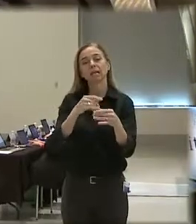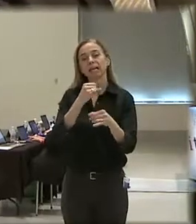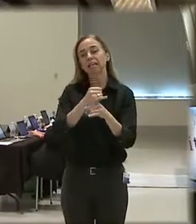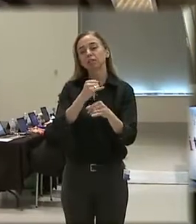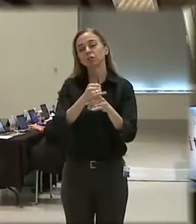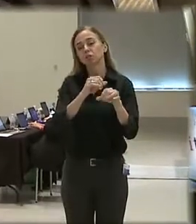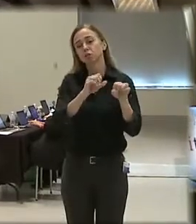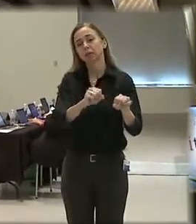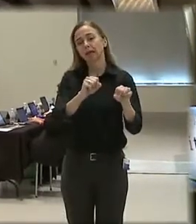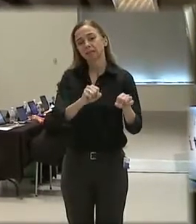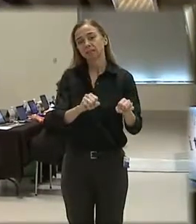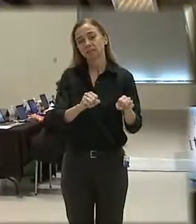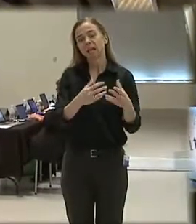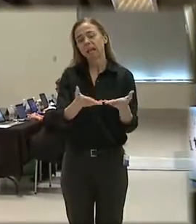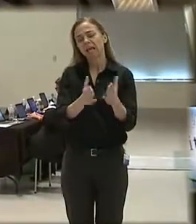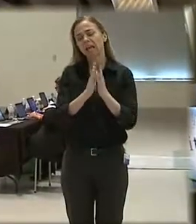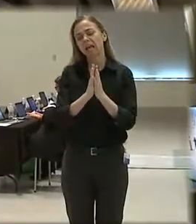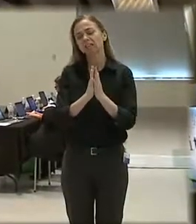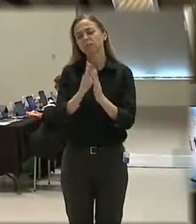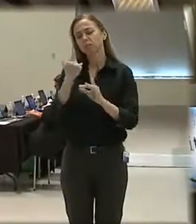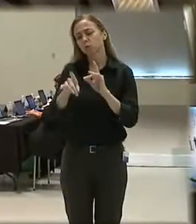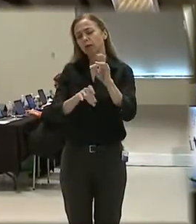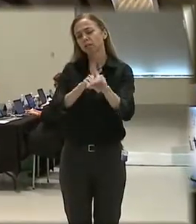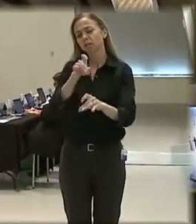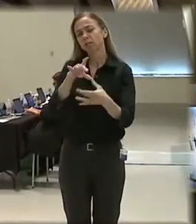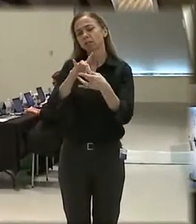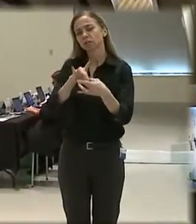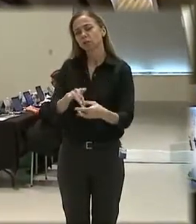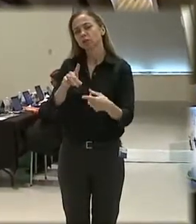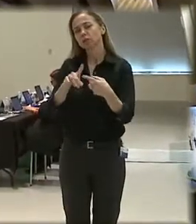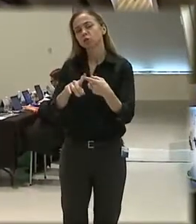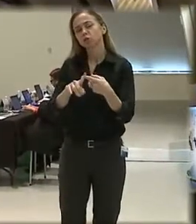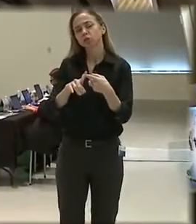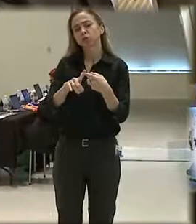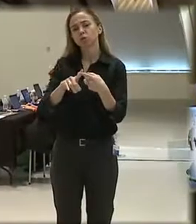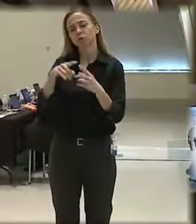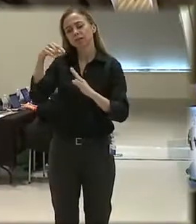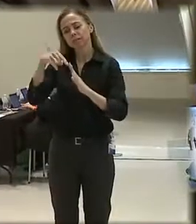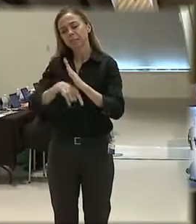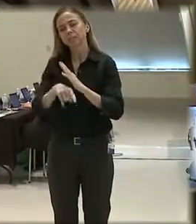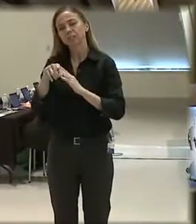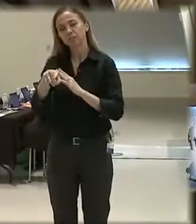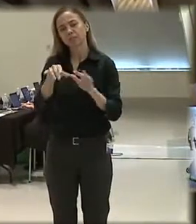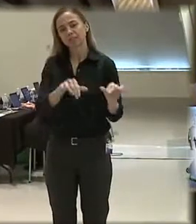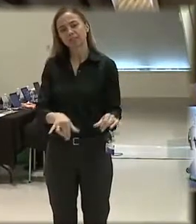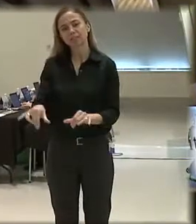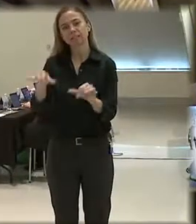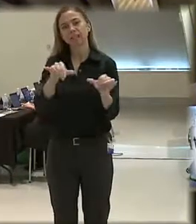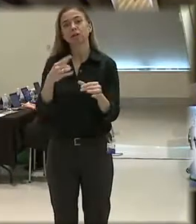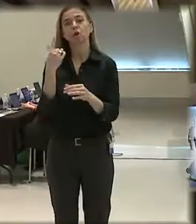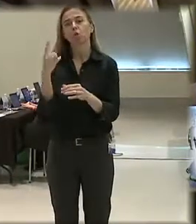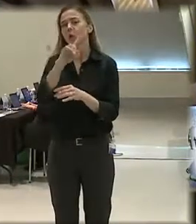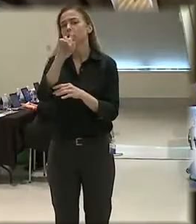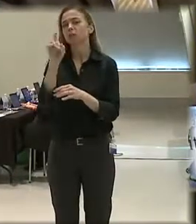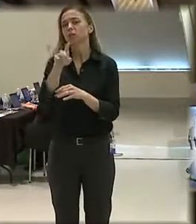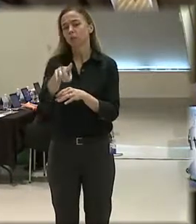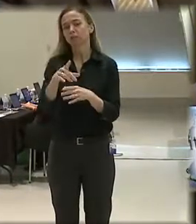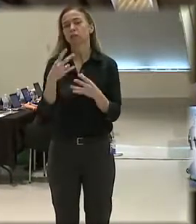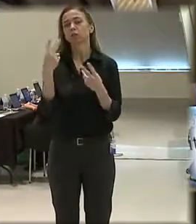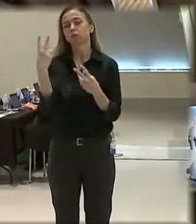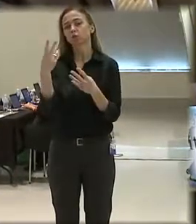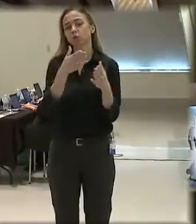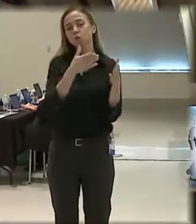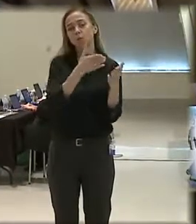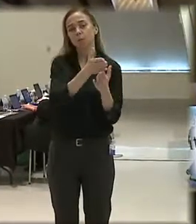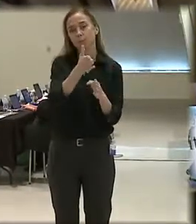oversight and ask you some questions about the substance of those standards. This is one question. It has two